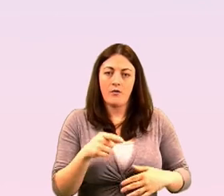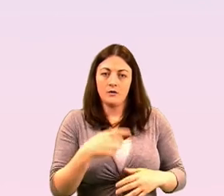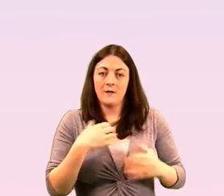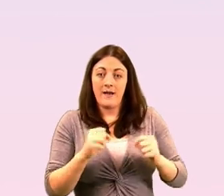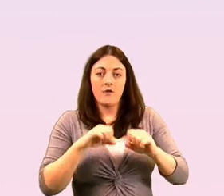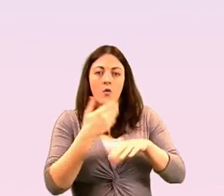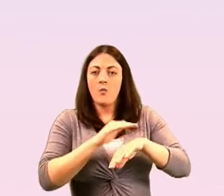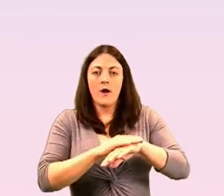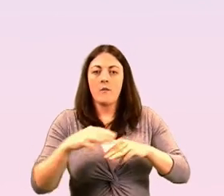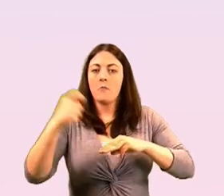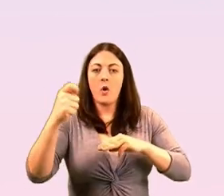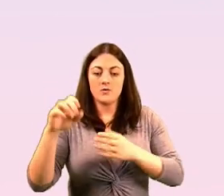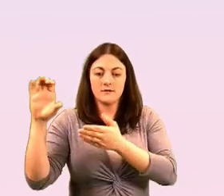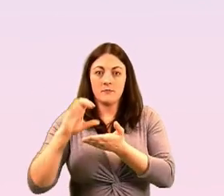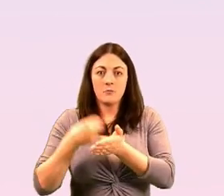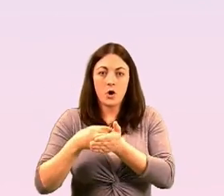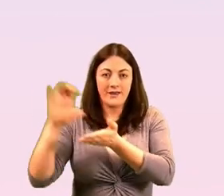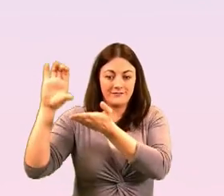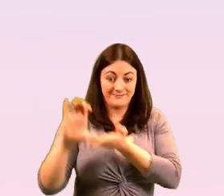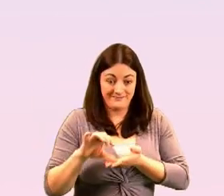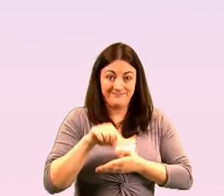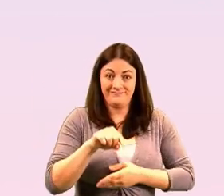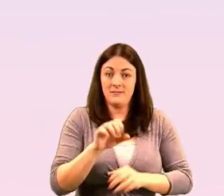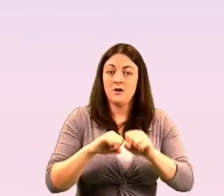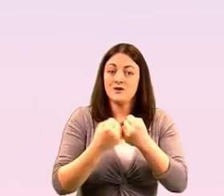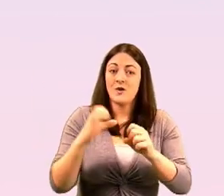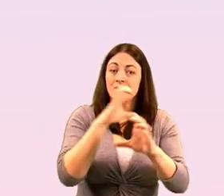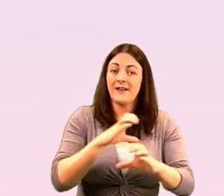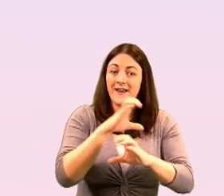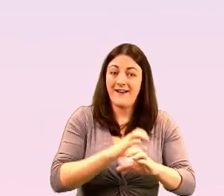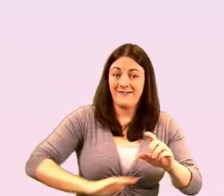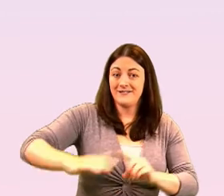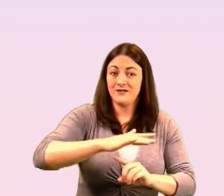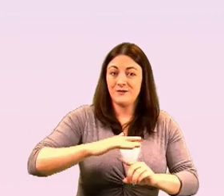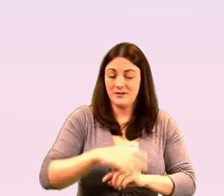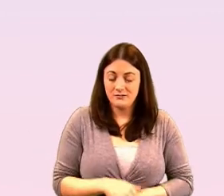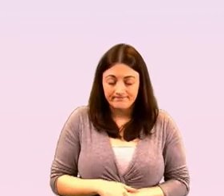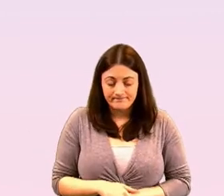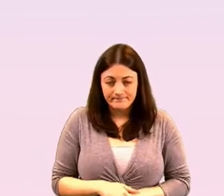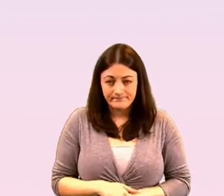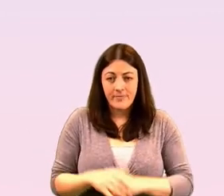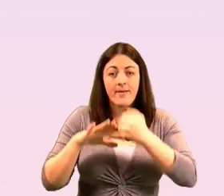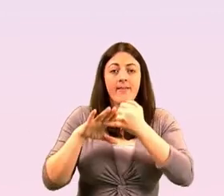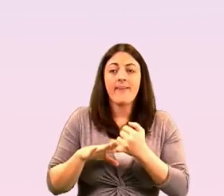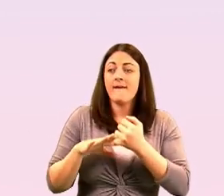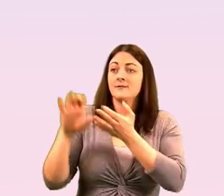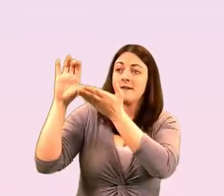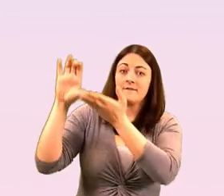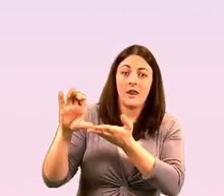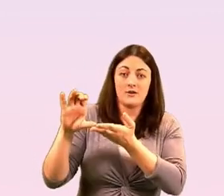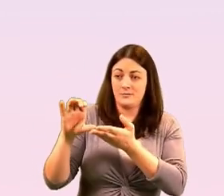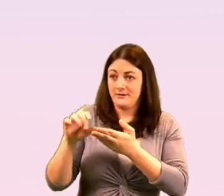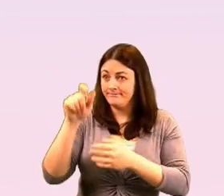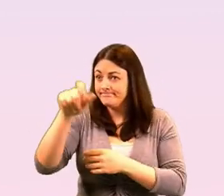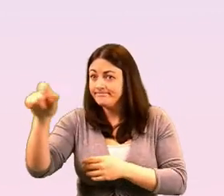sector and that's been really important to respond to covet and lastly i would say that philanthropy have the unique opportunity to